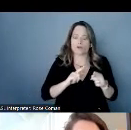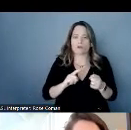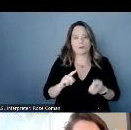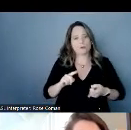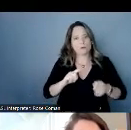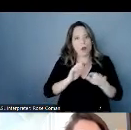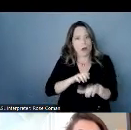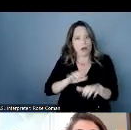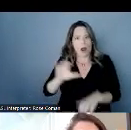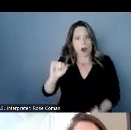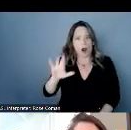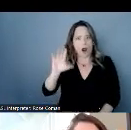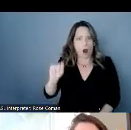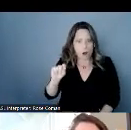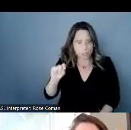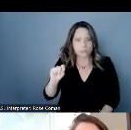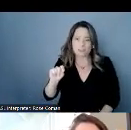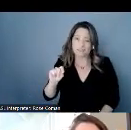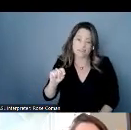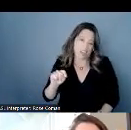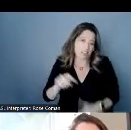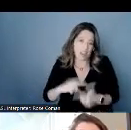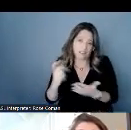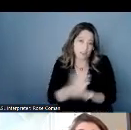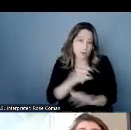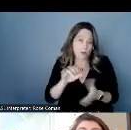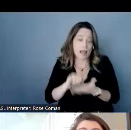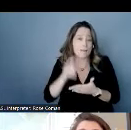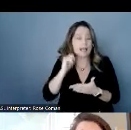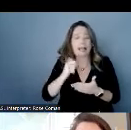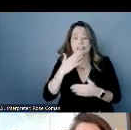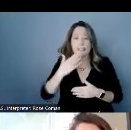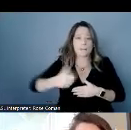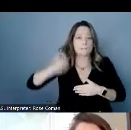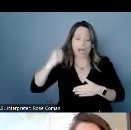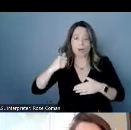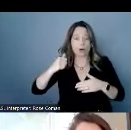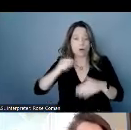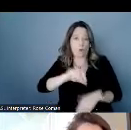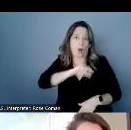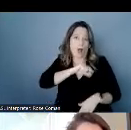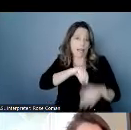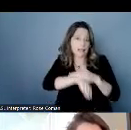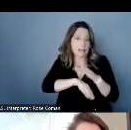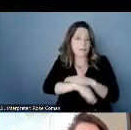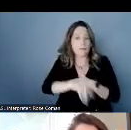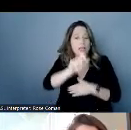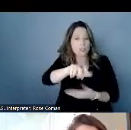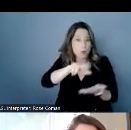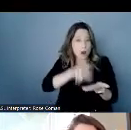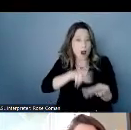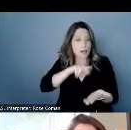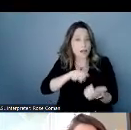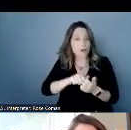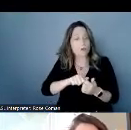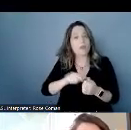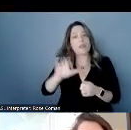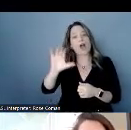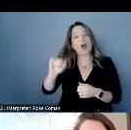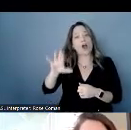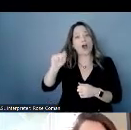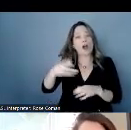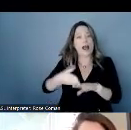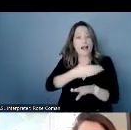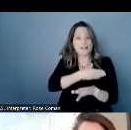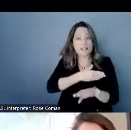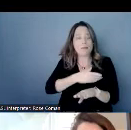level of accessibility a cart provider who is contracted with ahead of time and receives preparation they know people's names